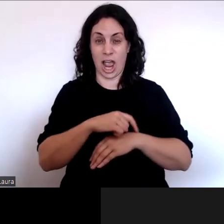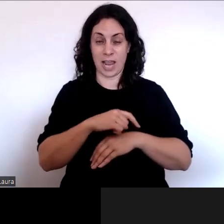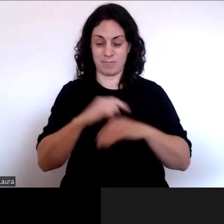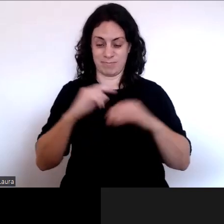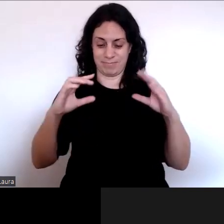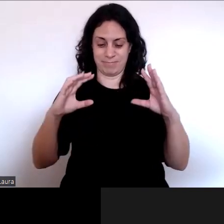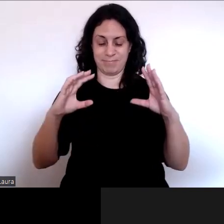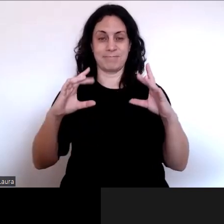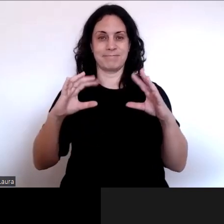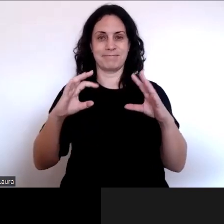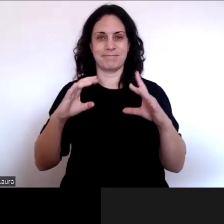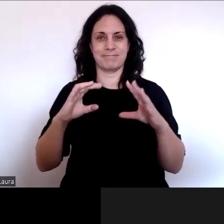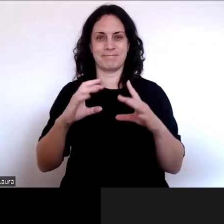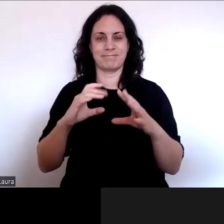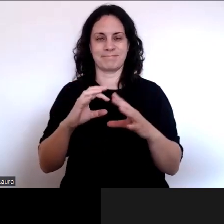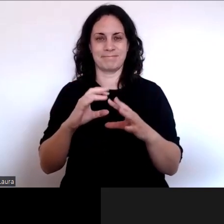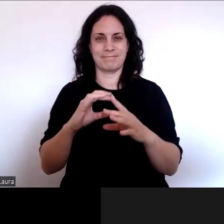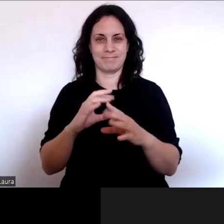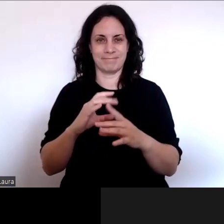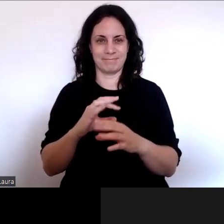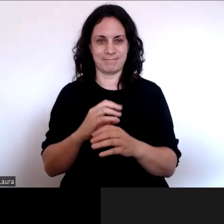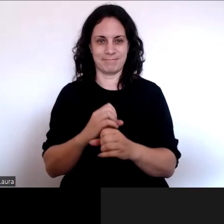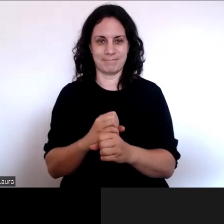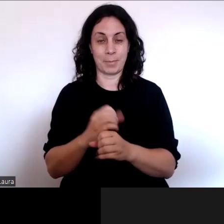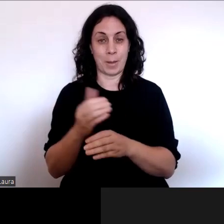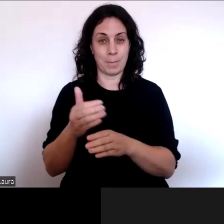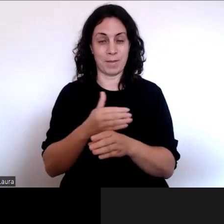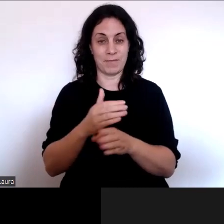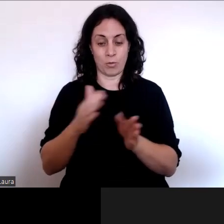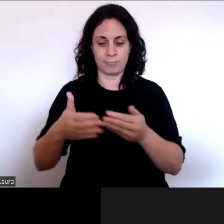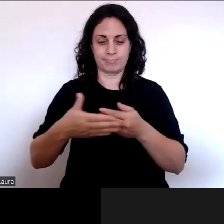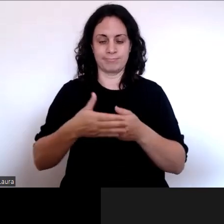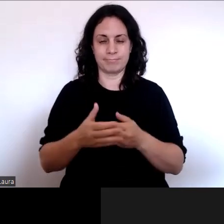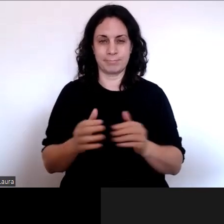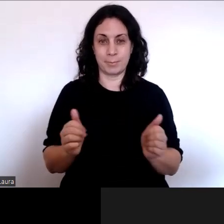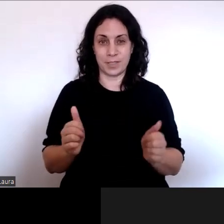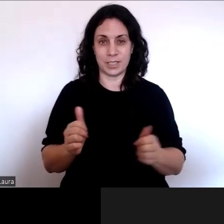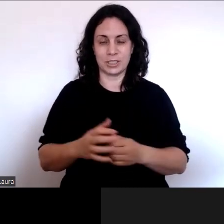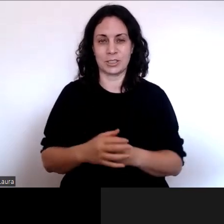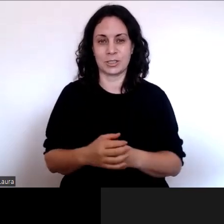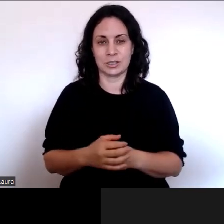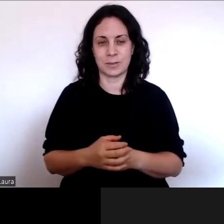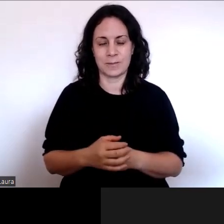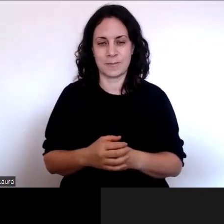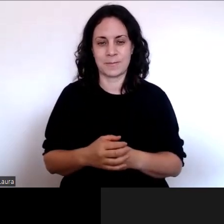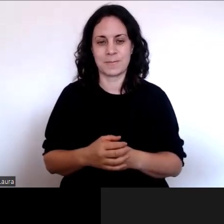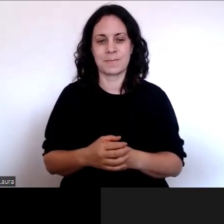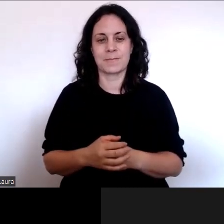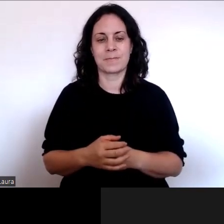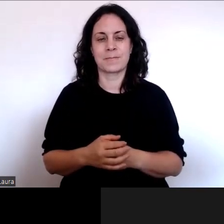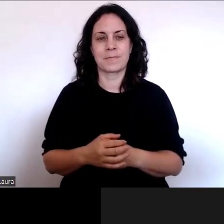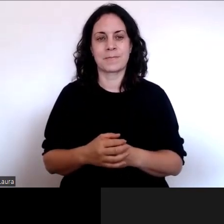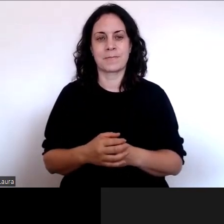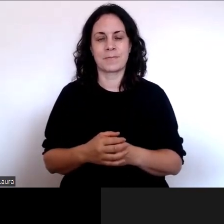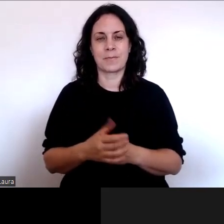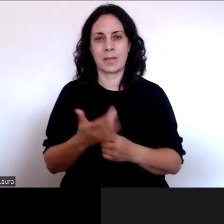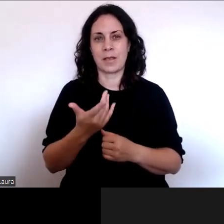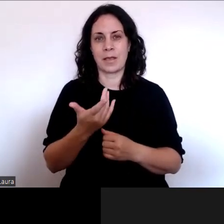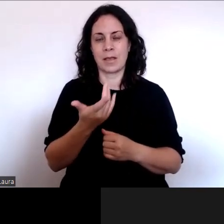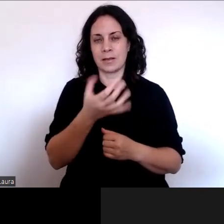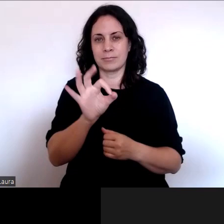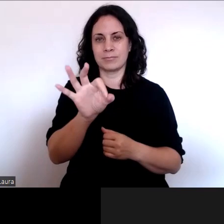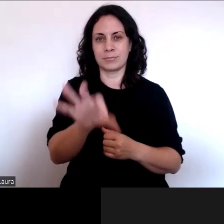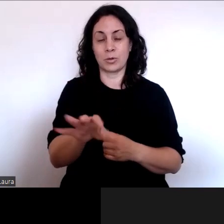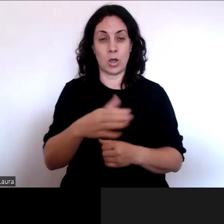if I can just make a few concluding comments, the first is a couple of thank